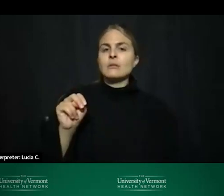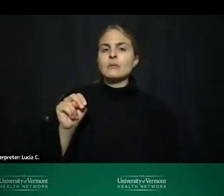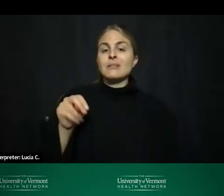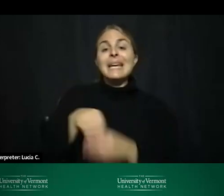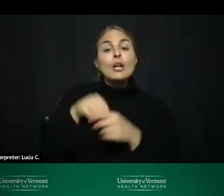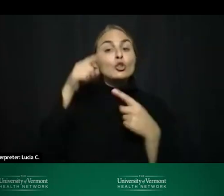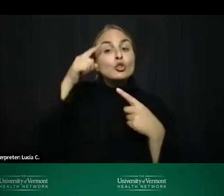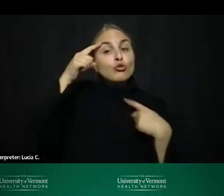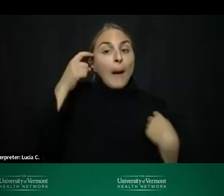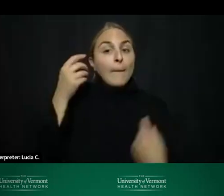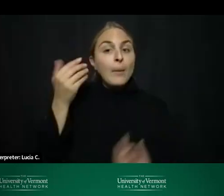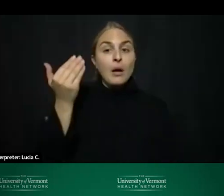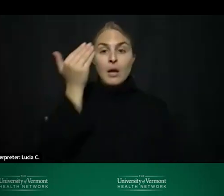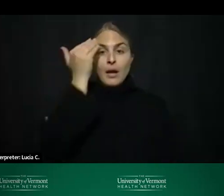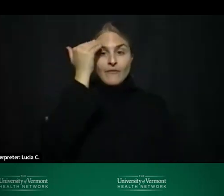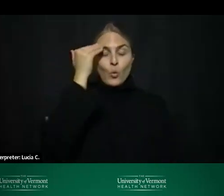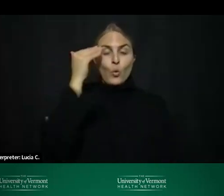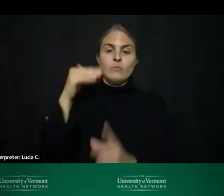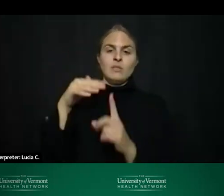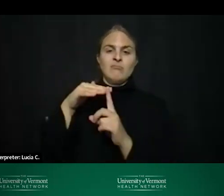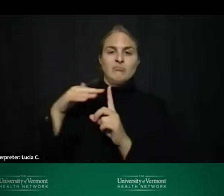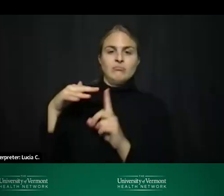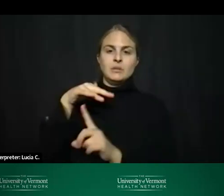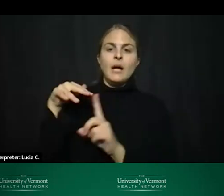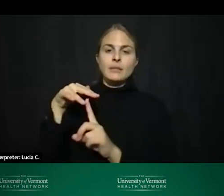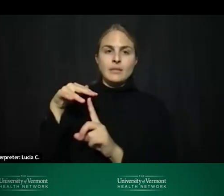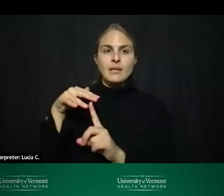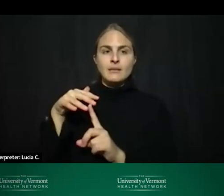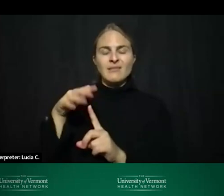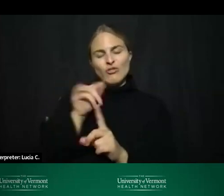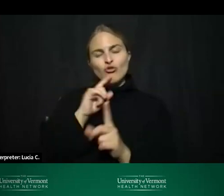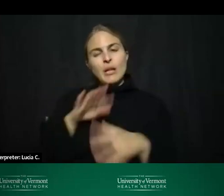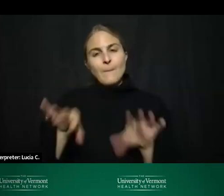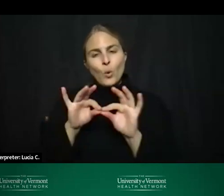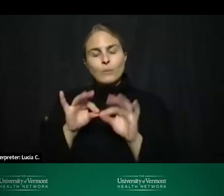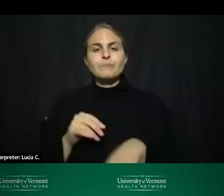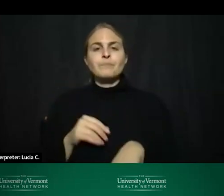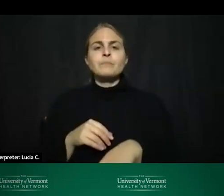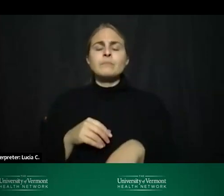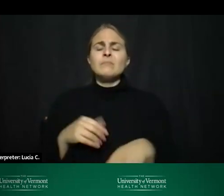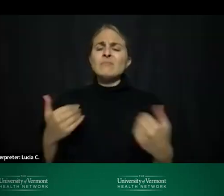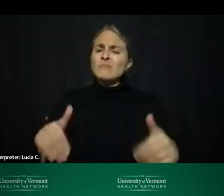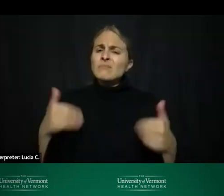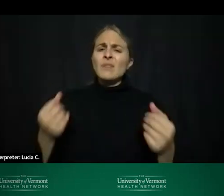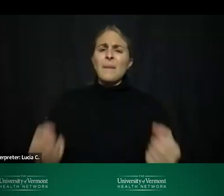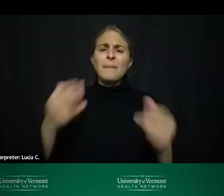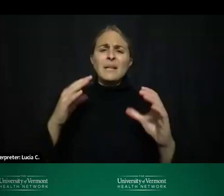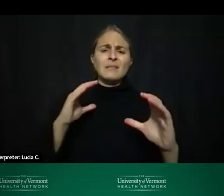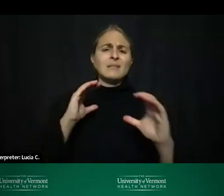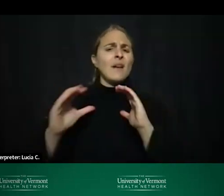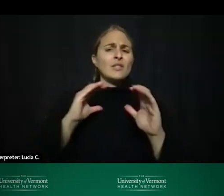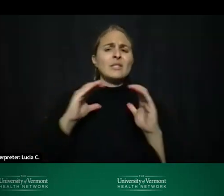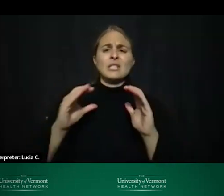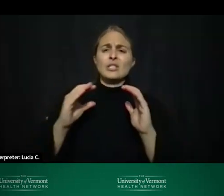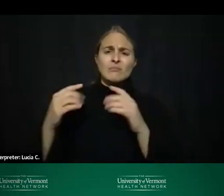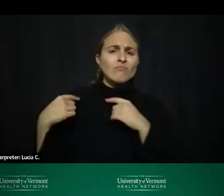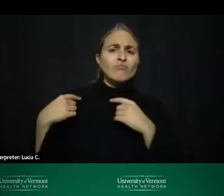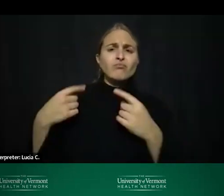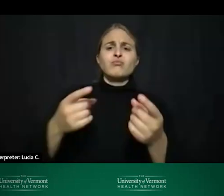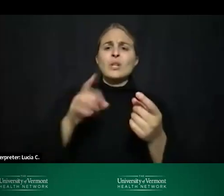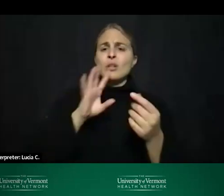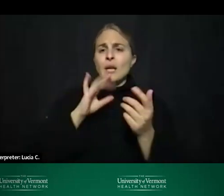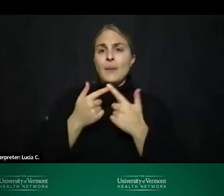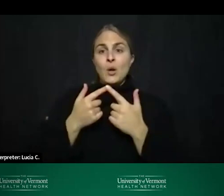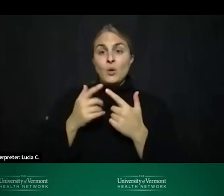trauma-informed context which feels really important we have had many conversations in these early weeks about how the